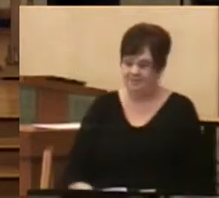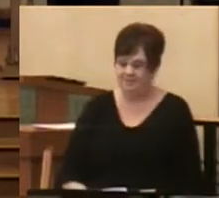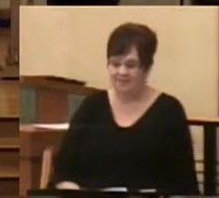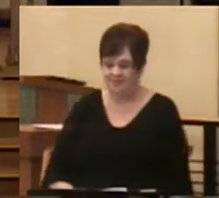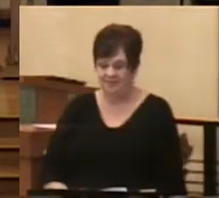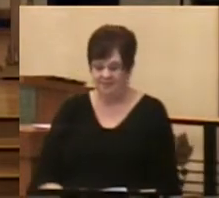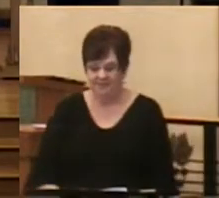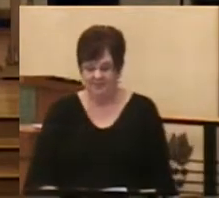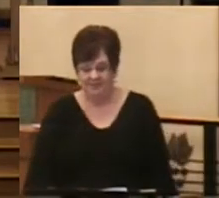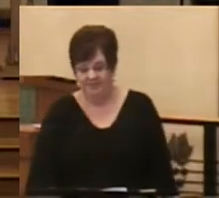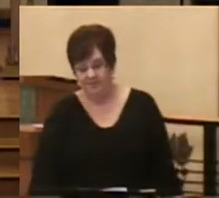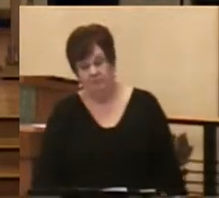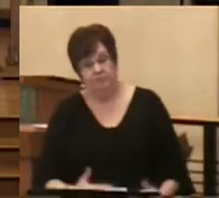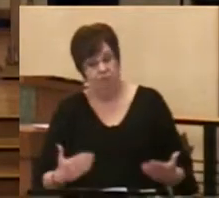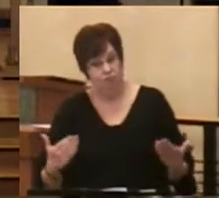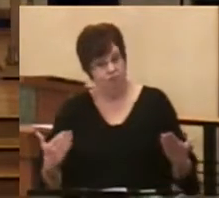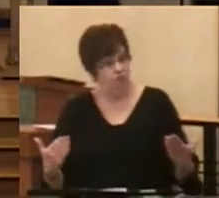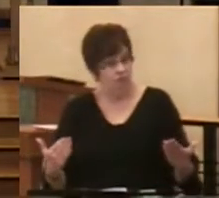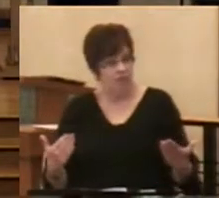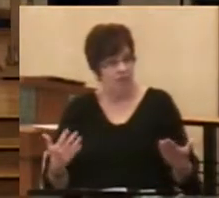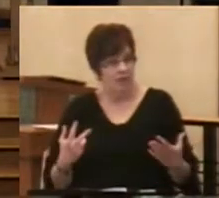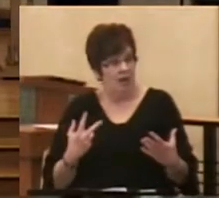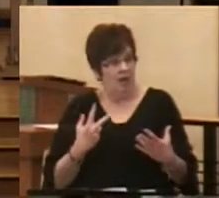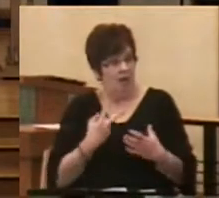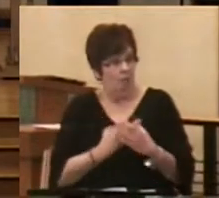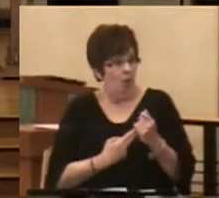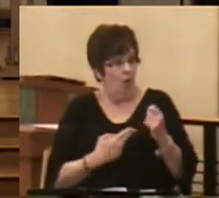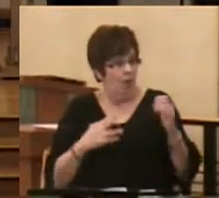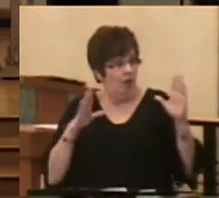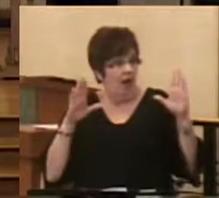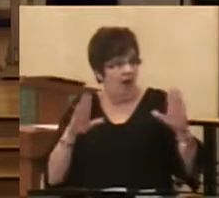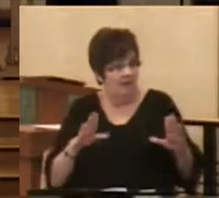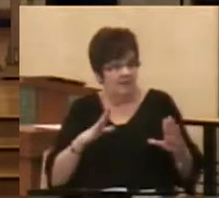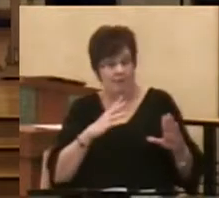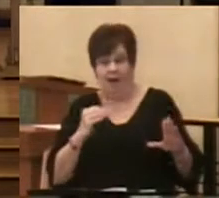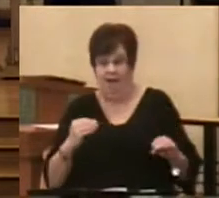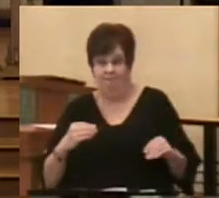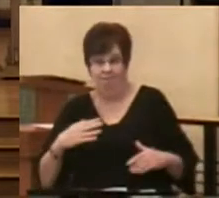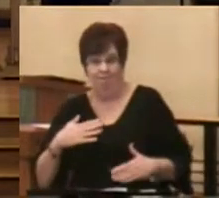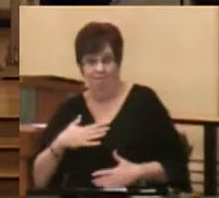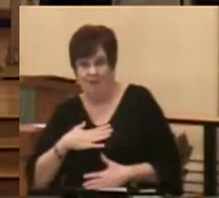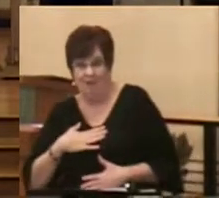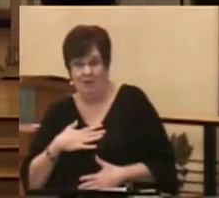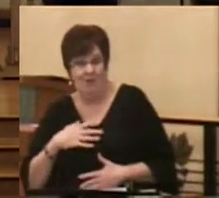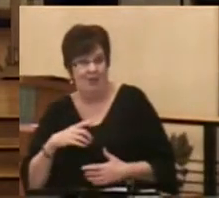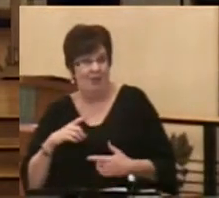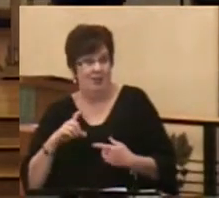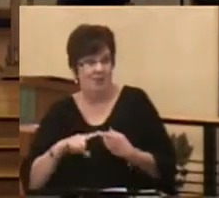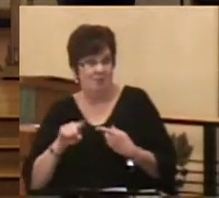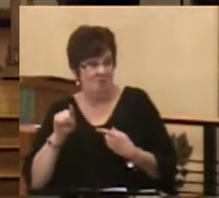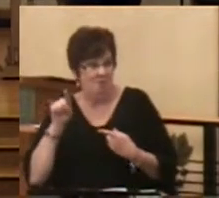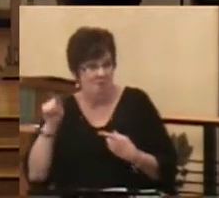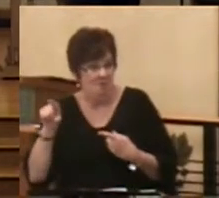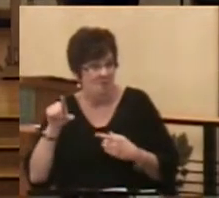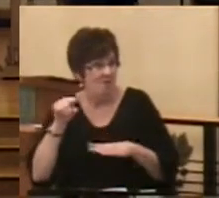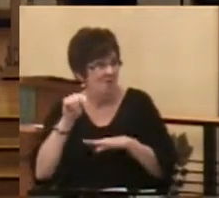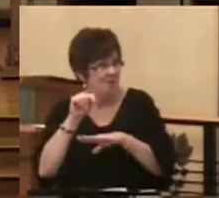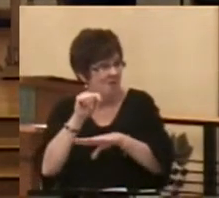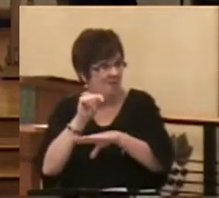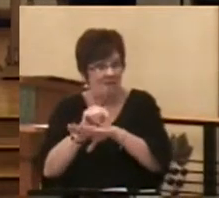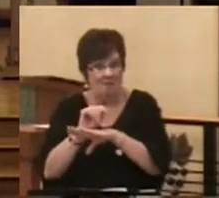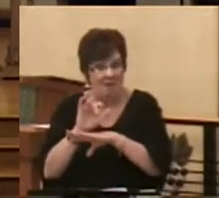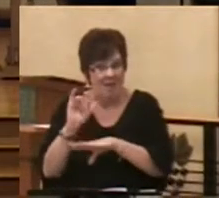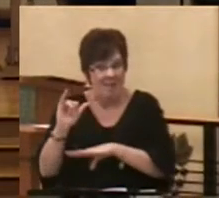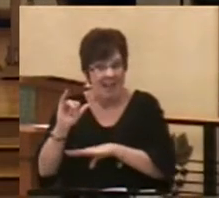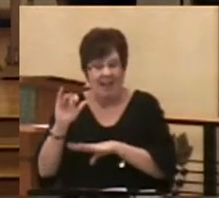Would it not have been both awesome and fearful to be in the temple on